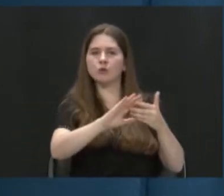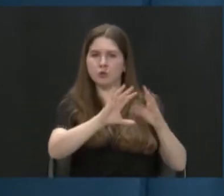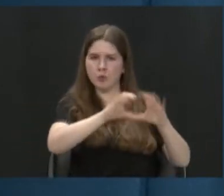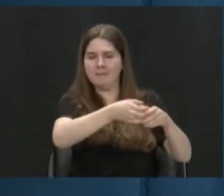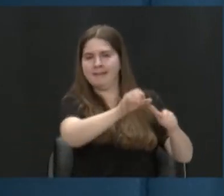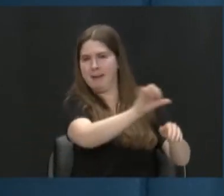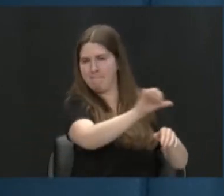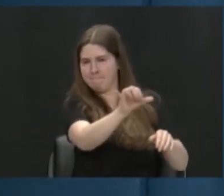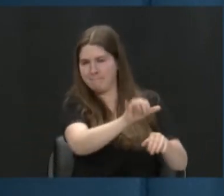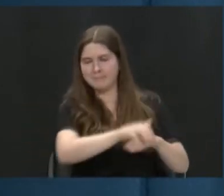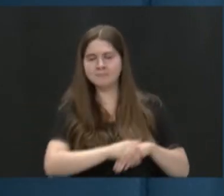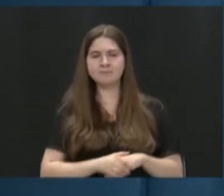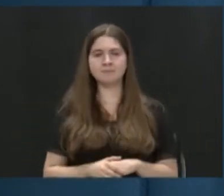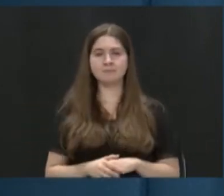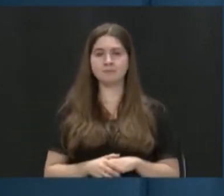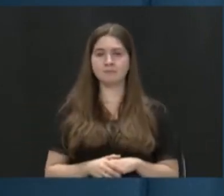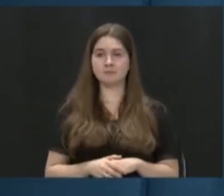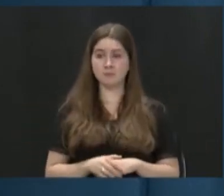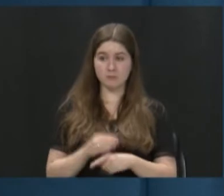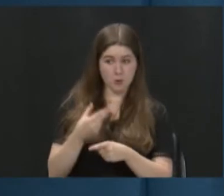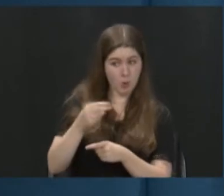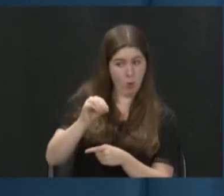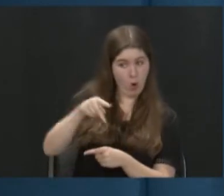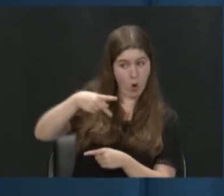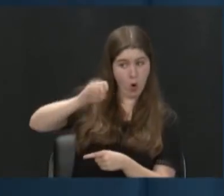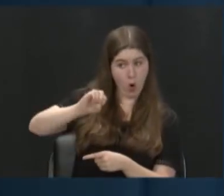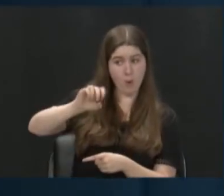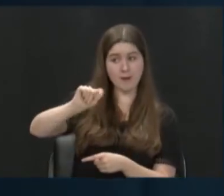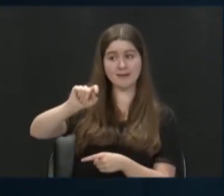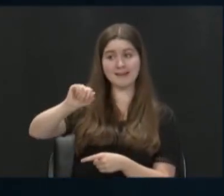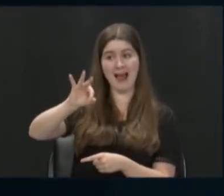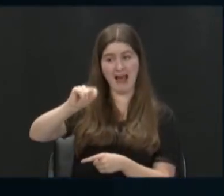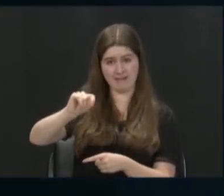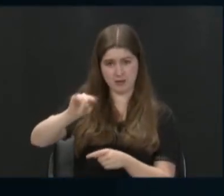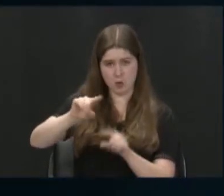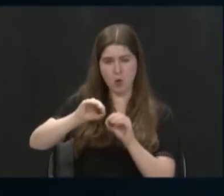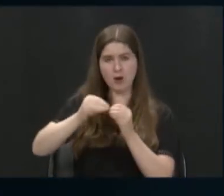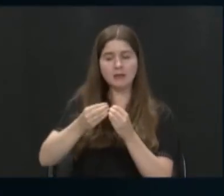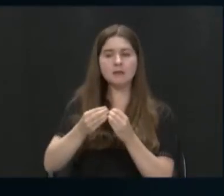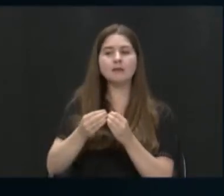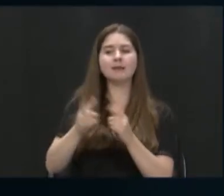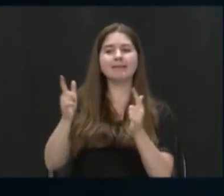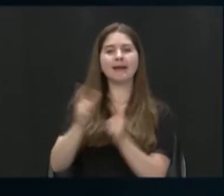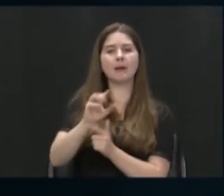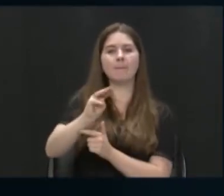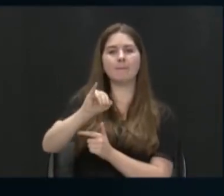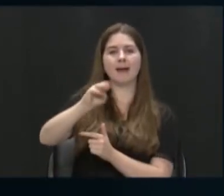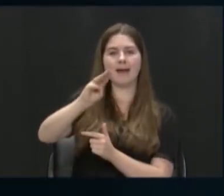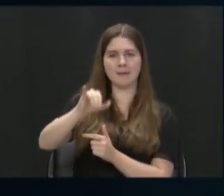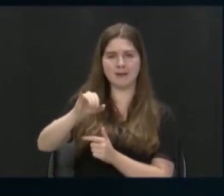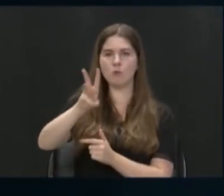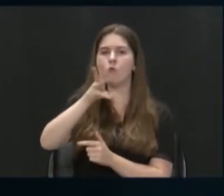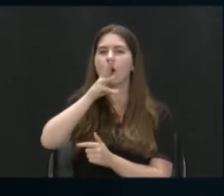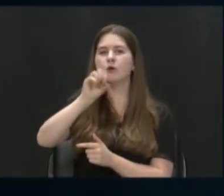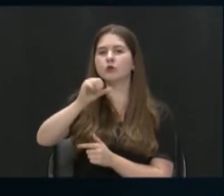you said Hope Taft's organization is the Little Miami Watershed Network. Watershed Network. And then, of course, there's Five Rivers and